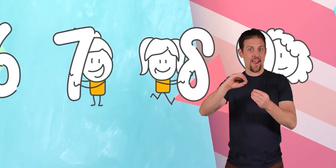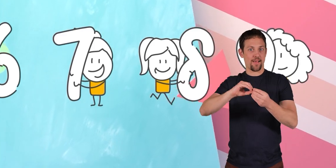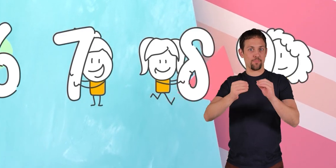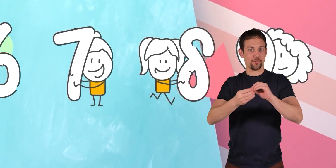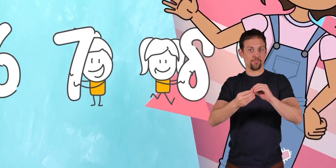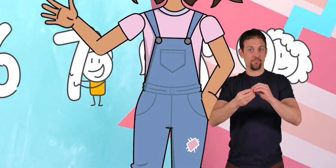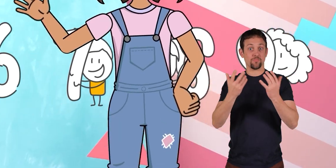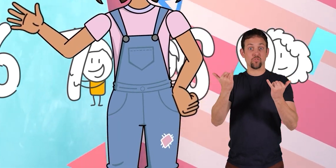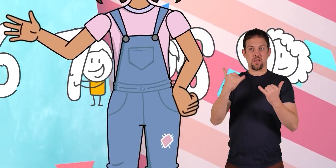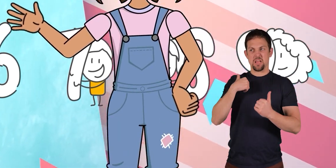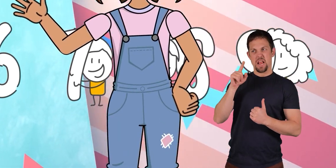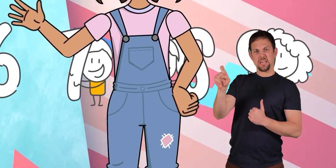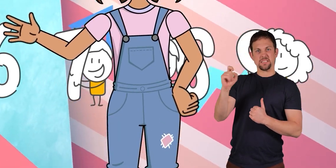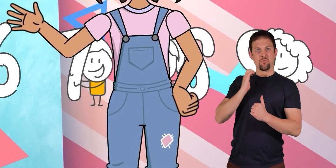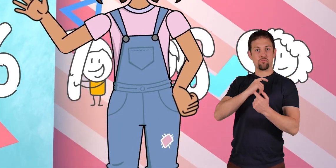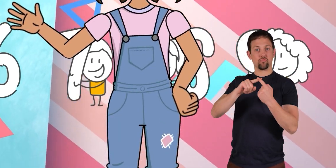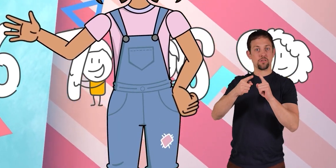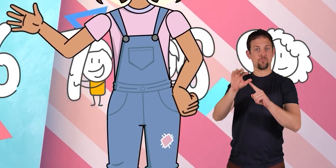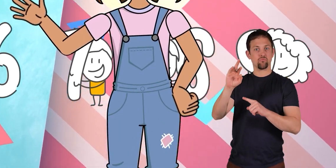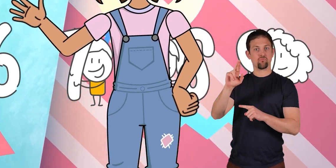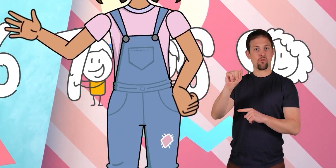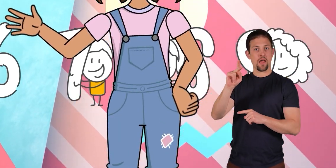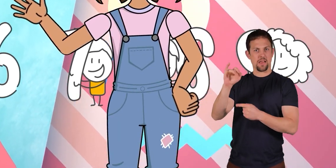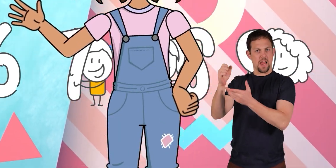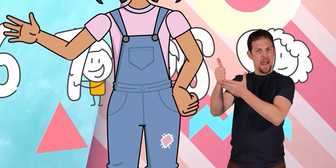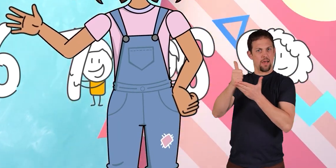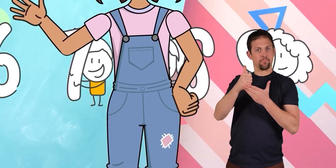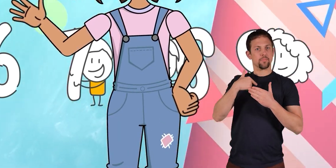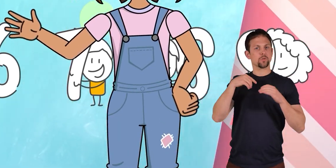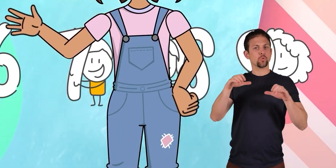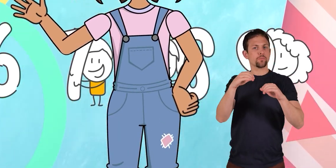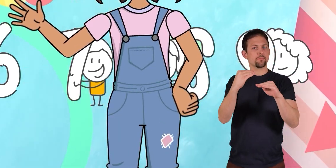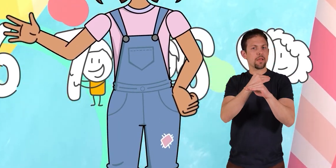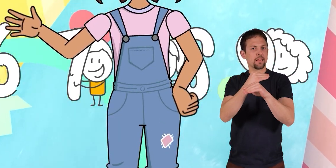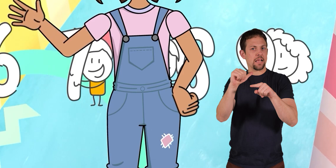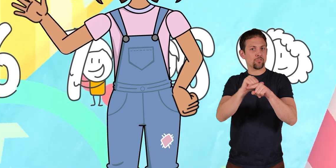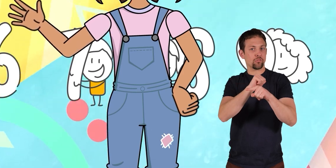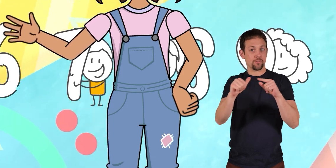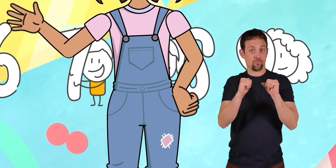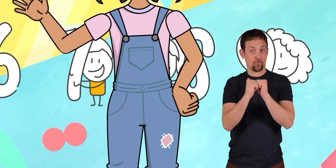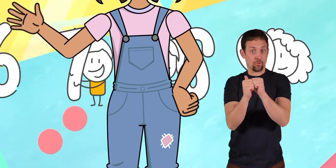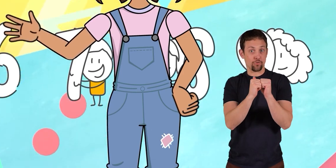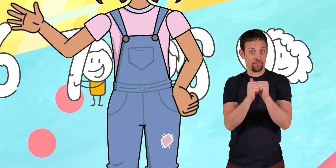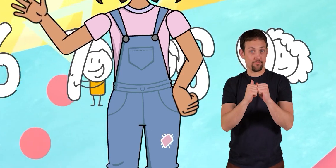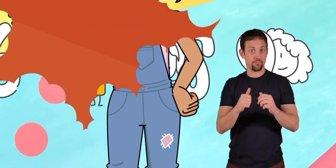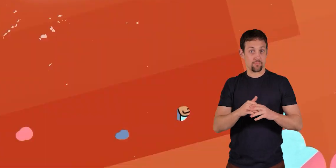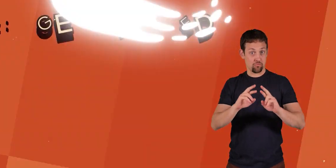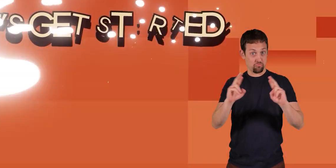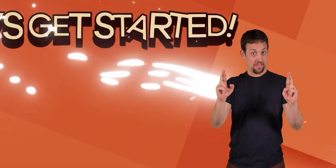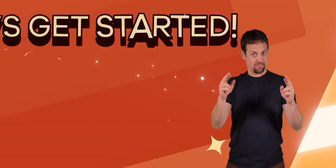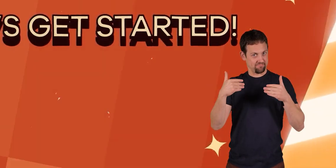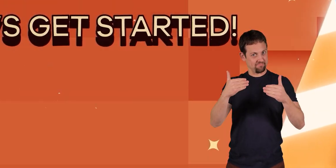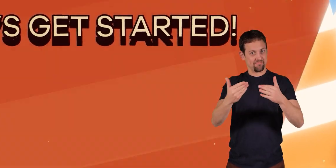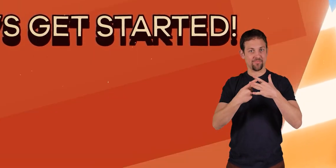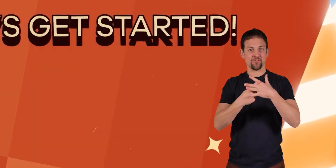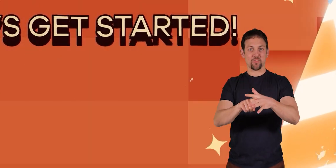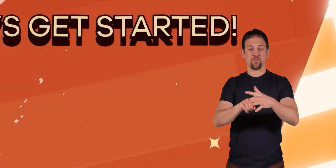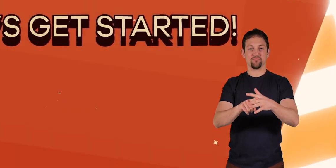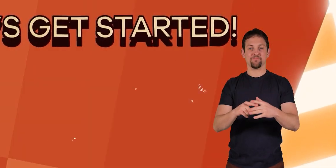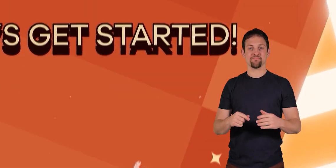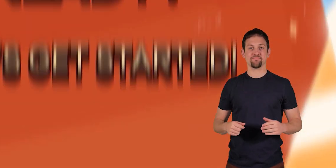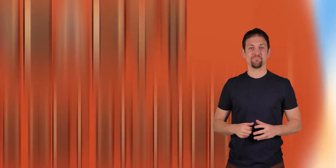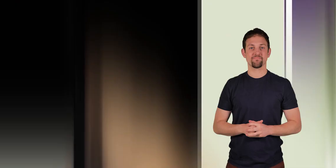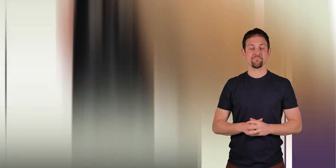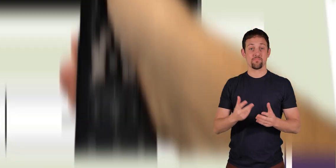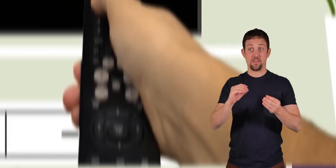numbers. We are going to ask our friend Frankie to help us out and do some math exercises together. Ready? Let's get